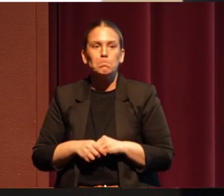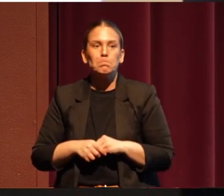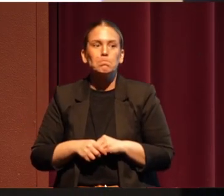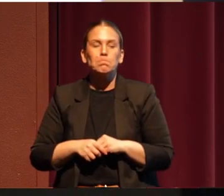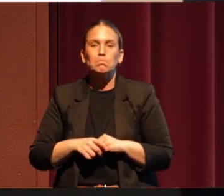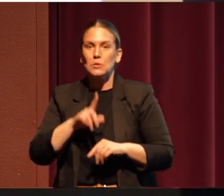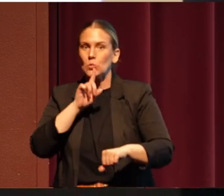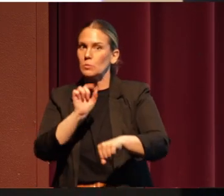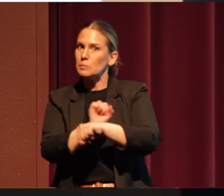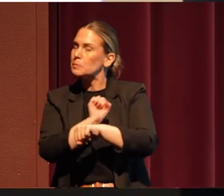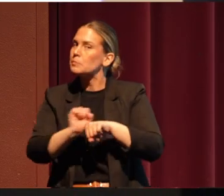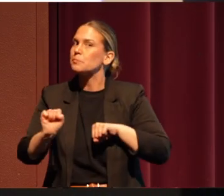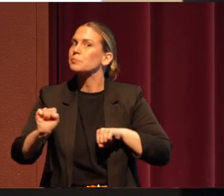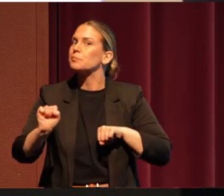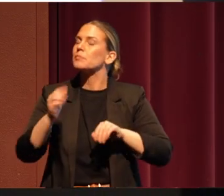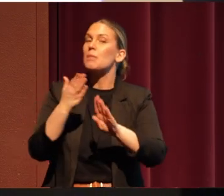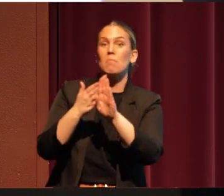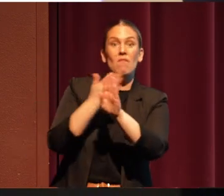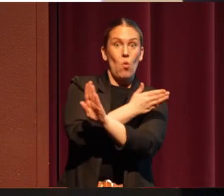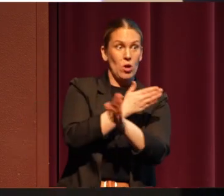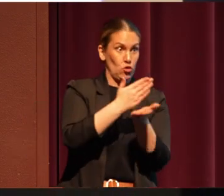Pre-termination.